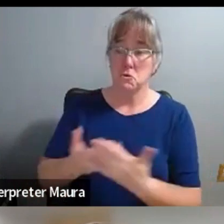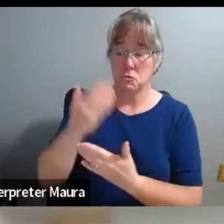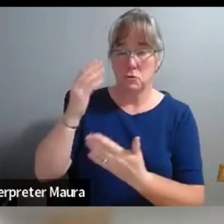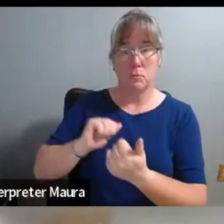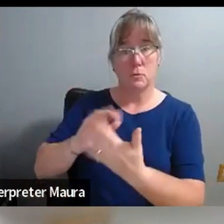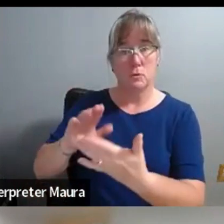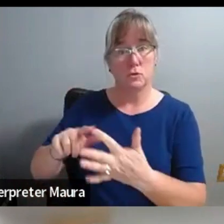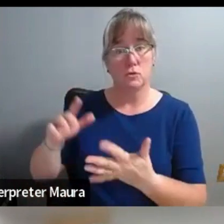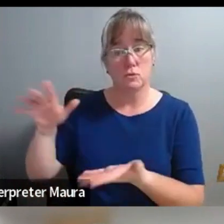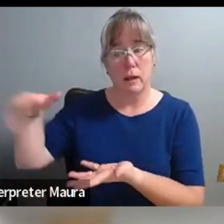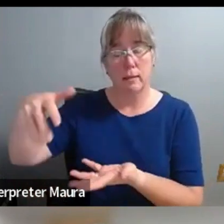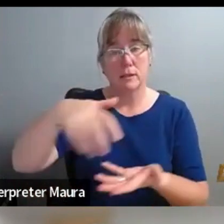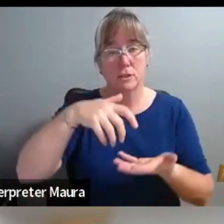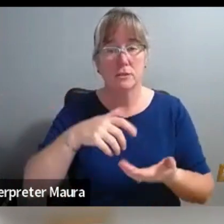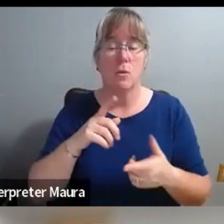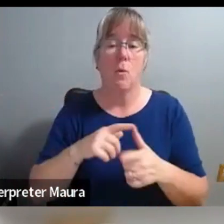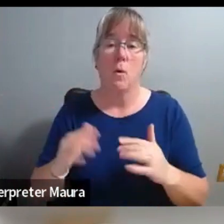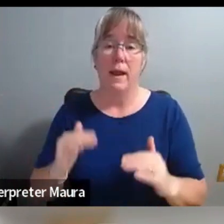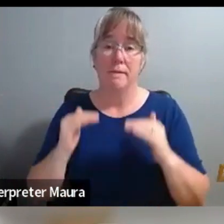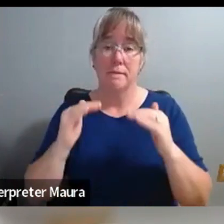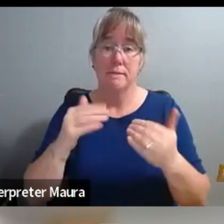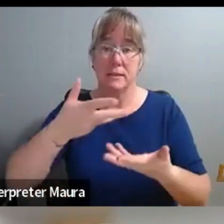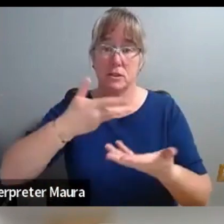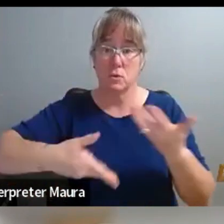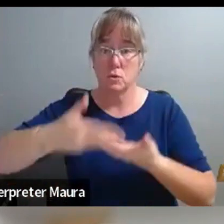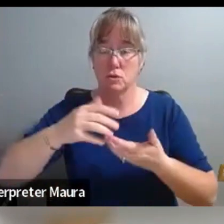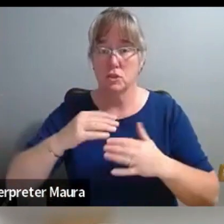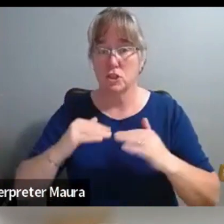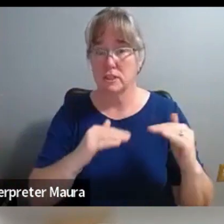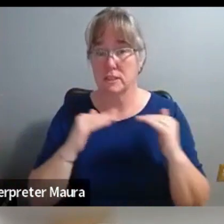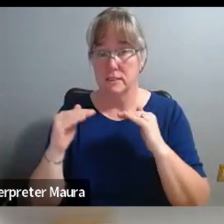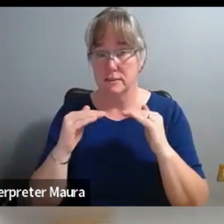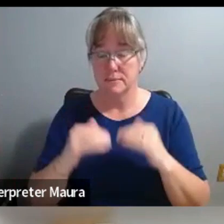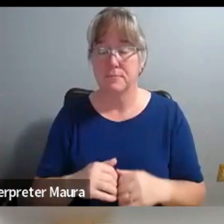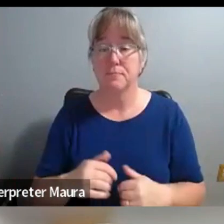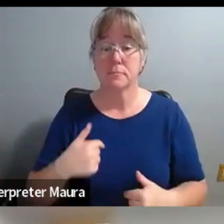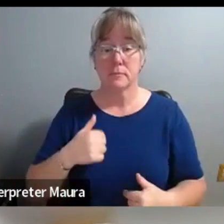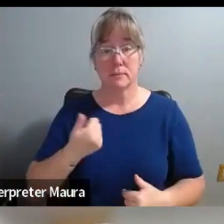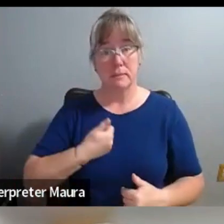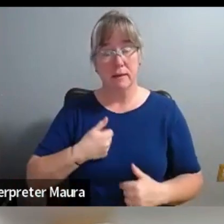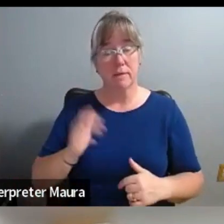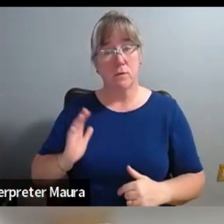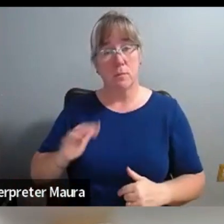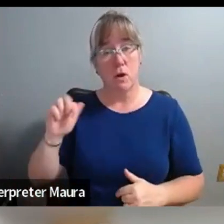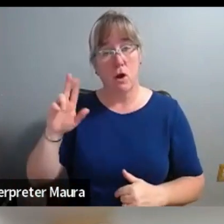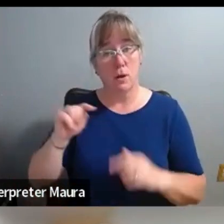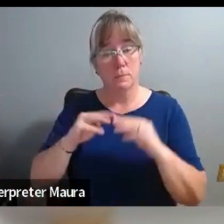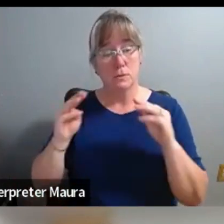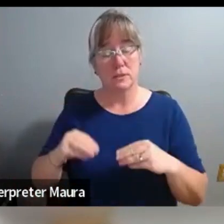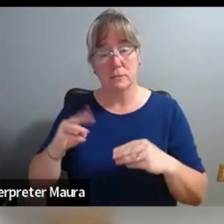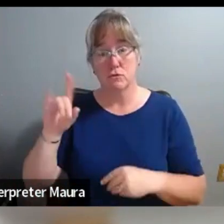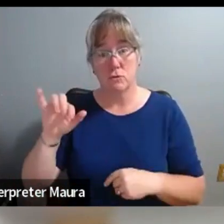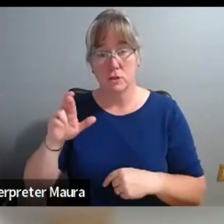social justice, or all of the above. Especially as a former art museum director, I appreciate the